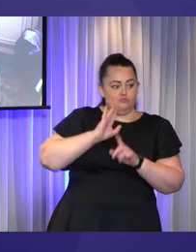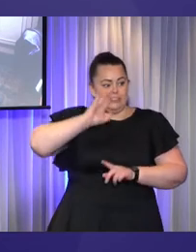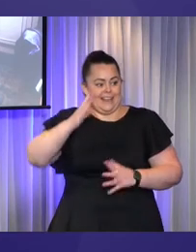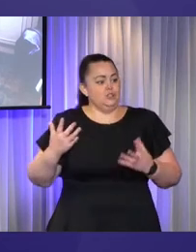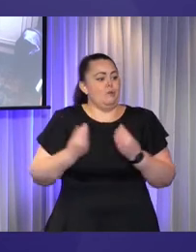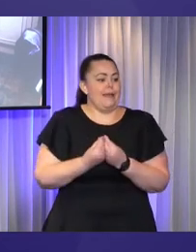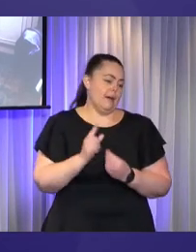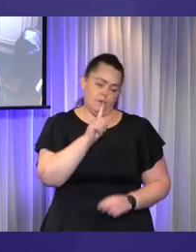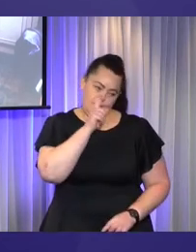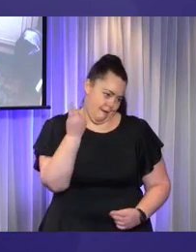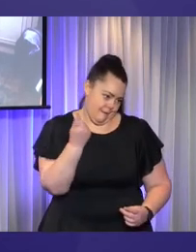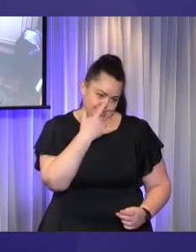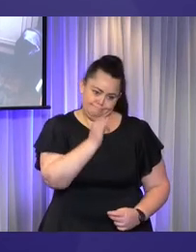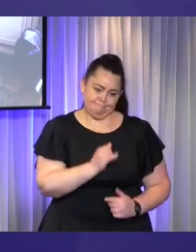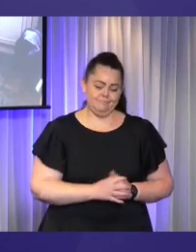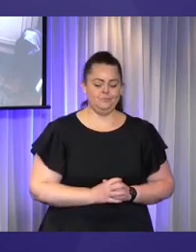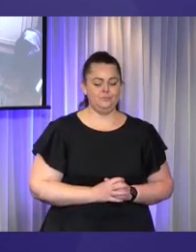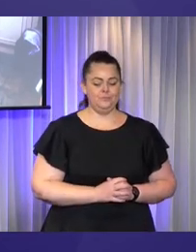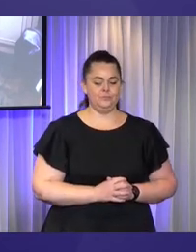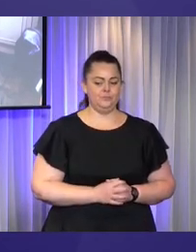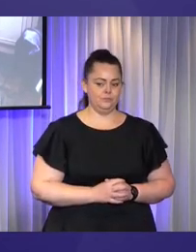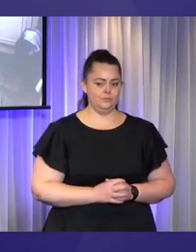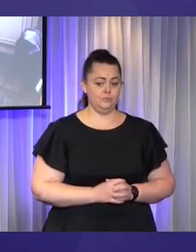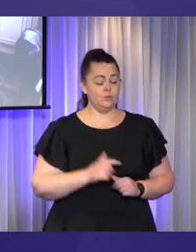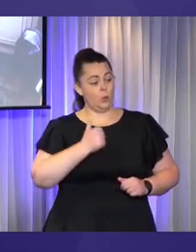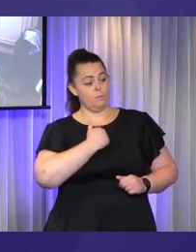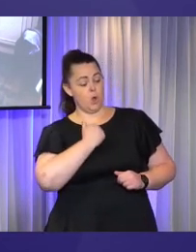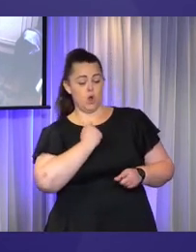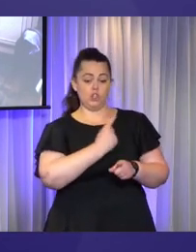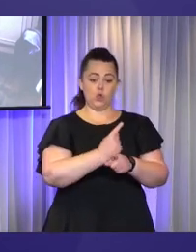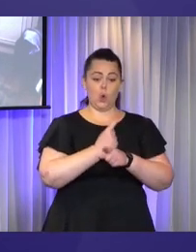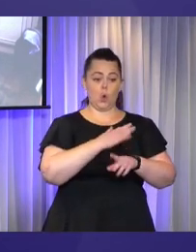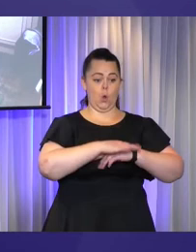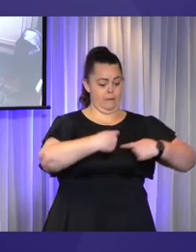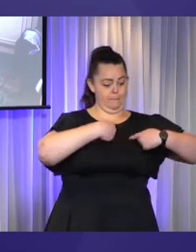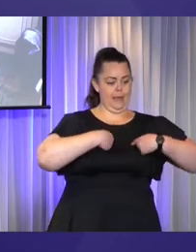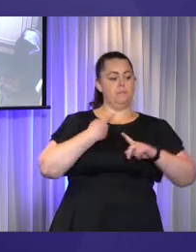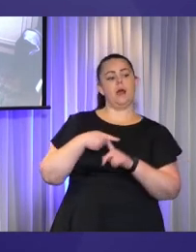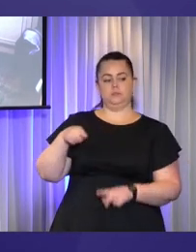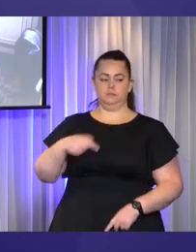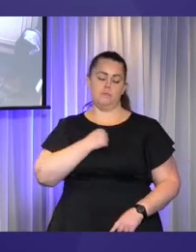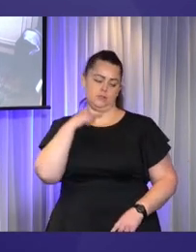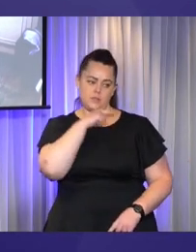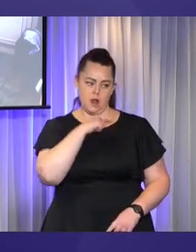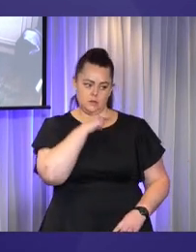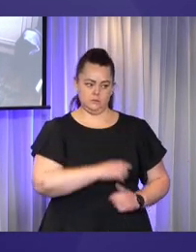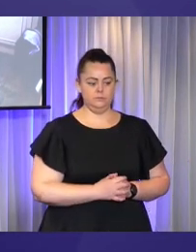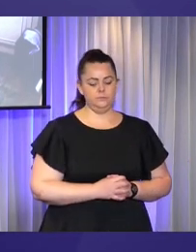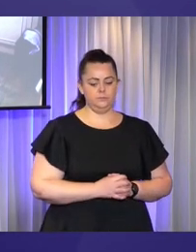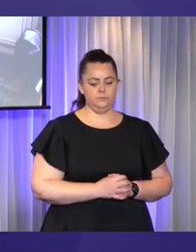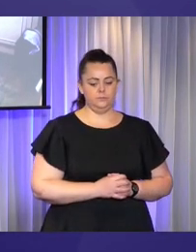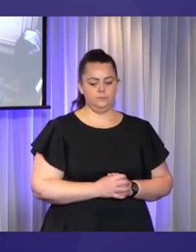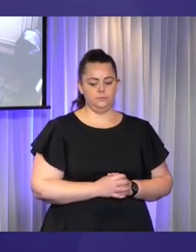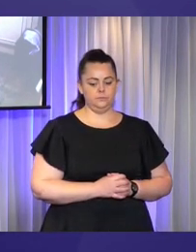So my reflections are somewhat about both of us, and I think that's the important thing here. Minister Rushworth